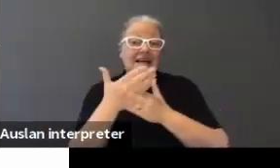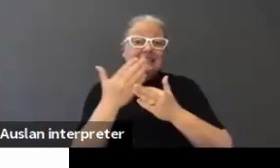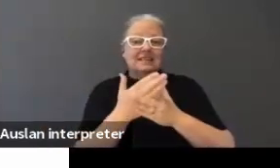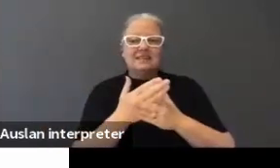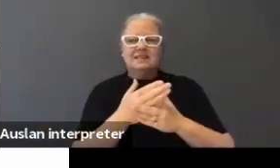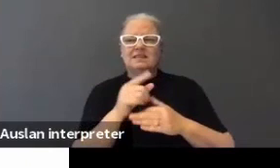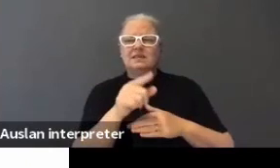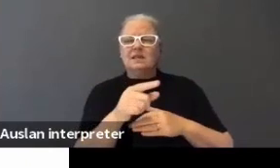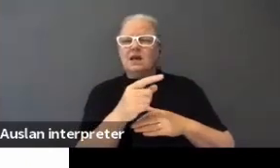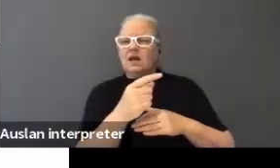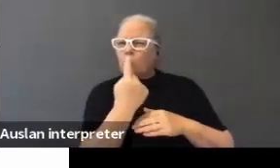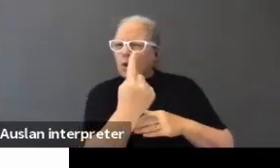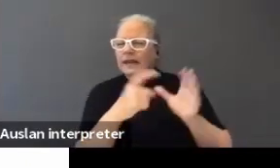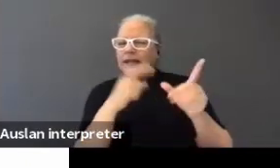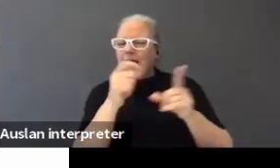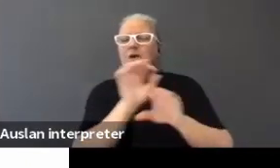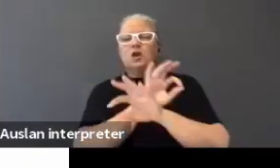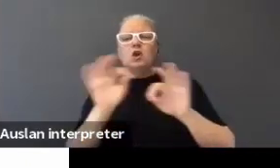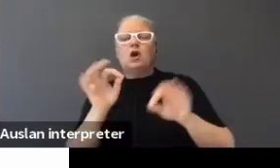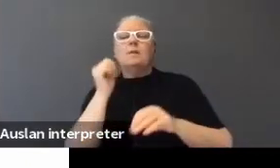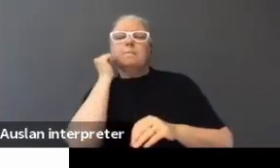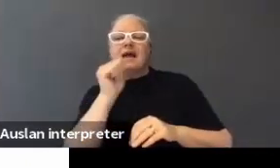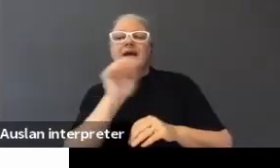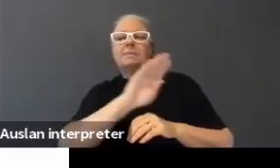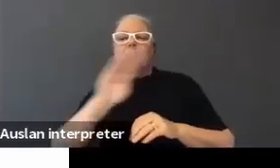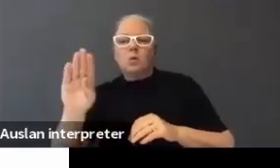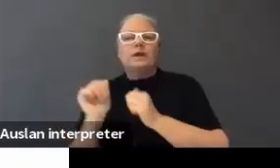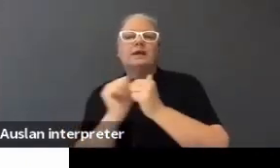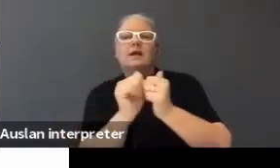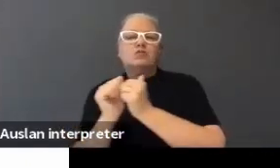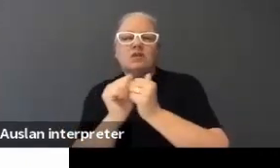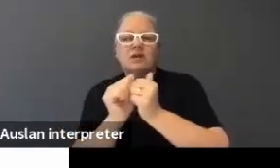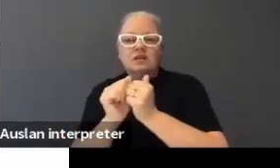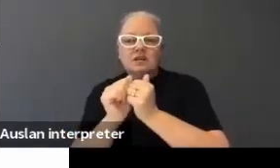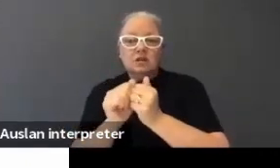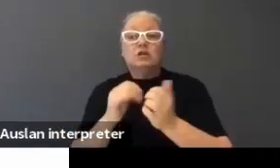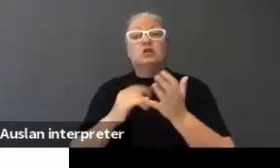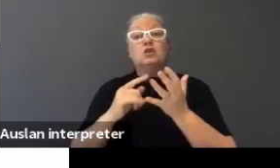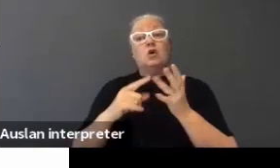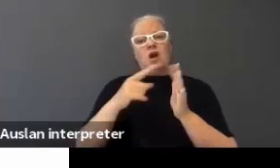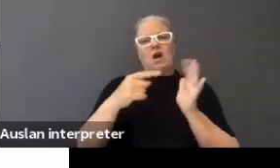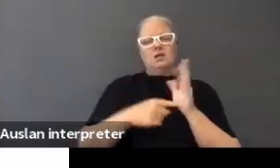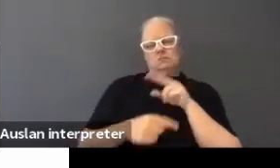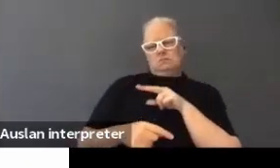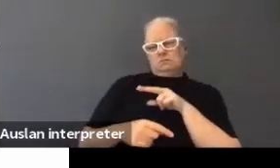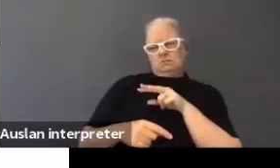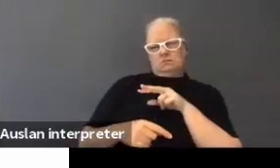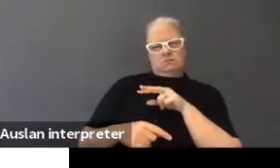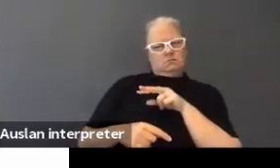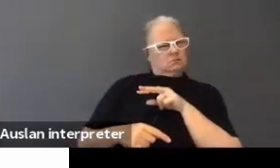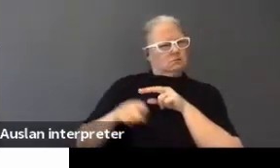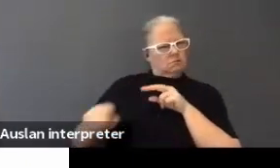and not use Blackboard Collaborate. And therefore, our IT thought that was a scammer,